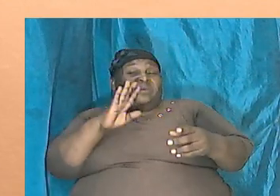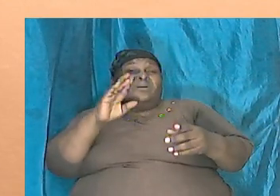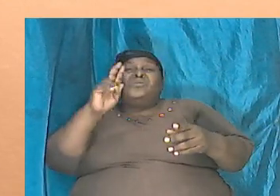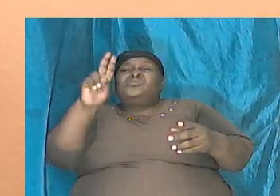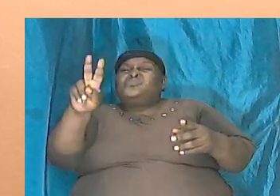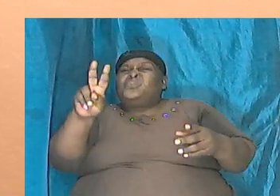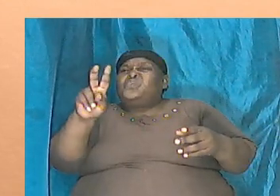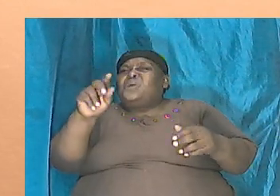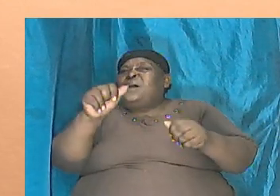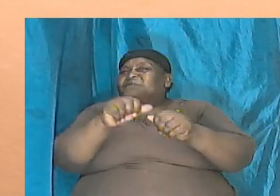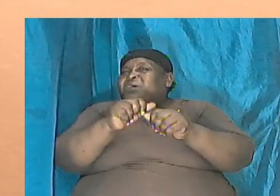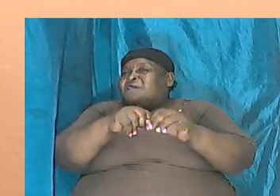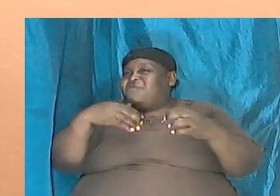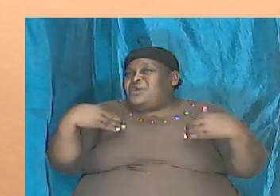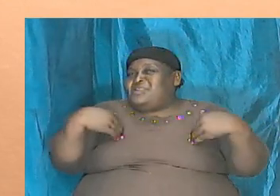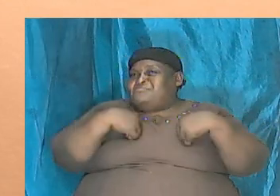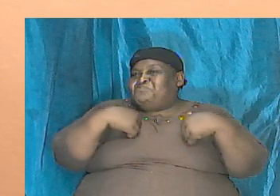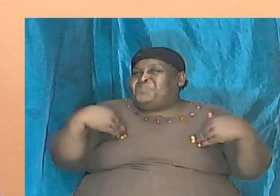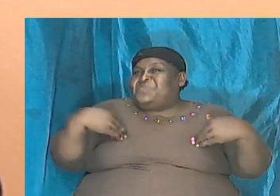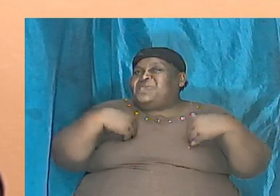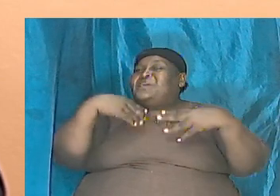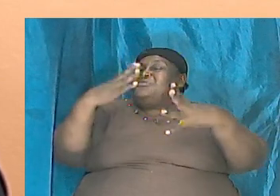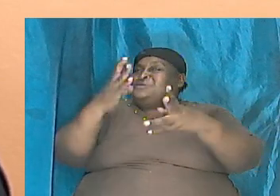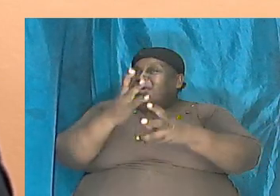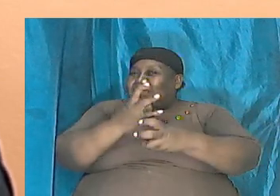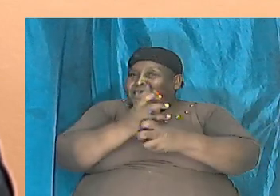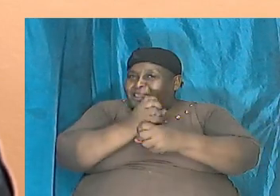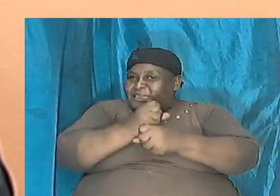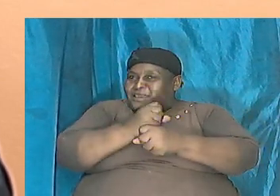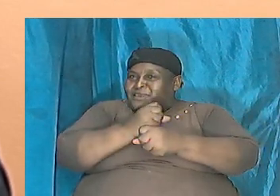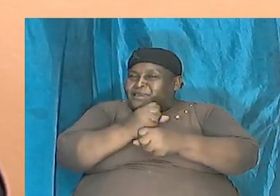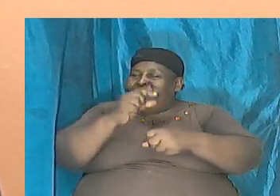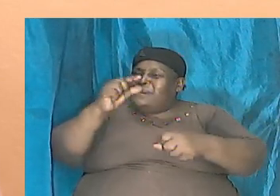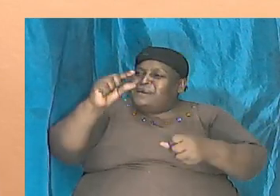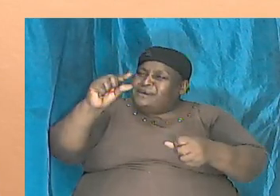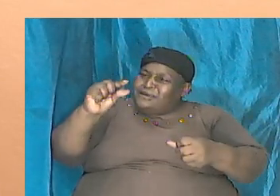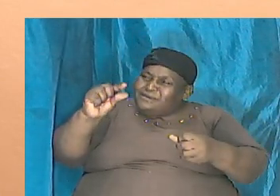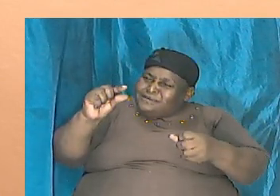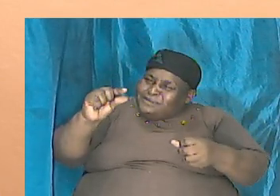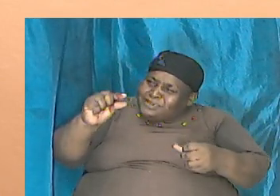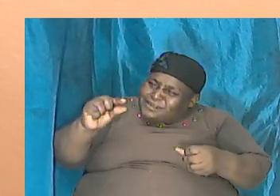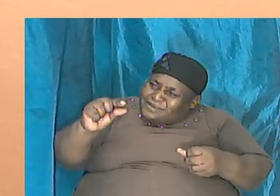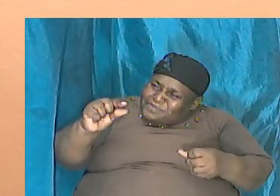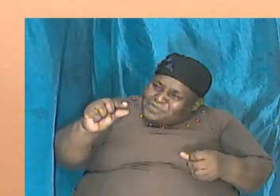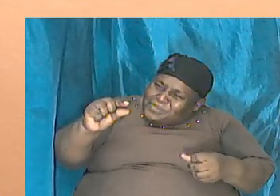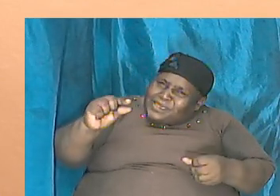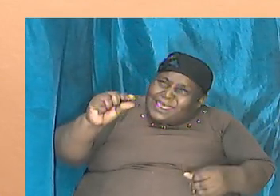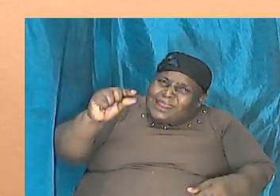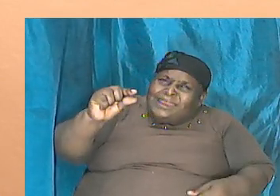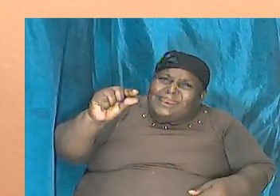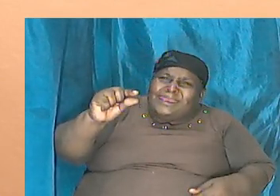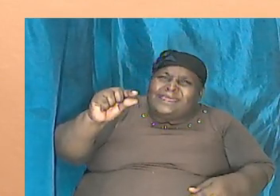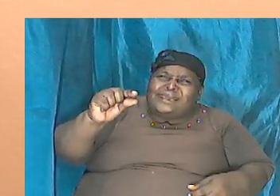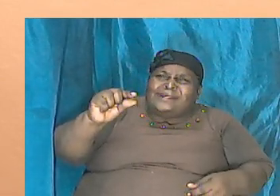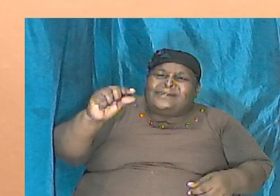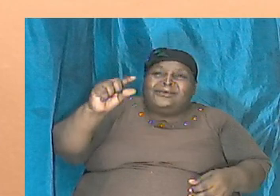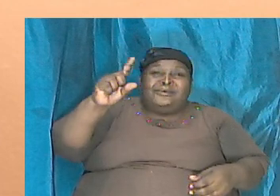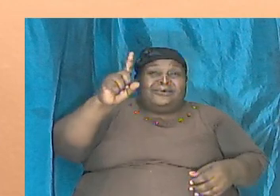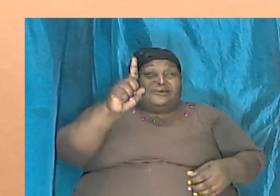species I went take a little preteen dinosaur